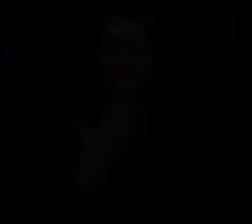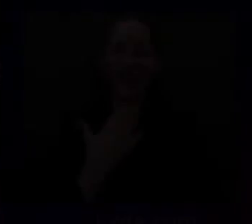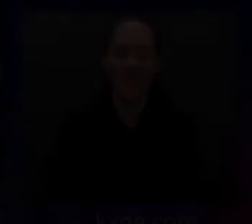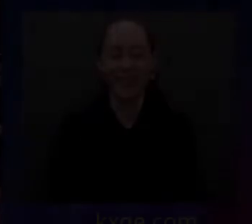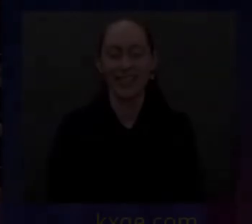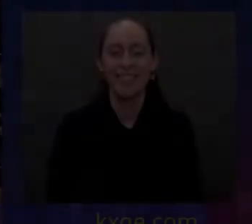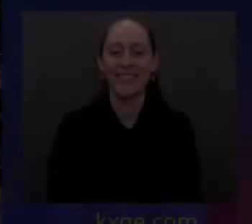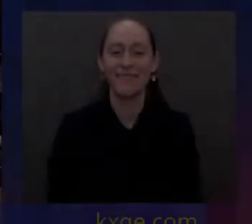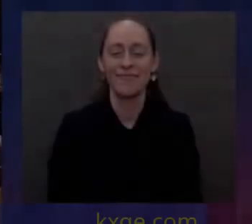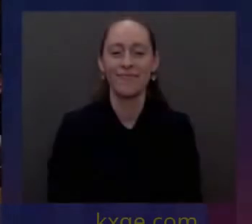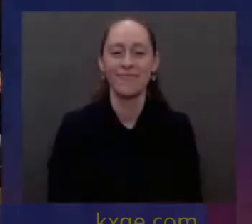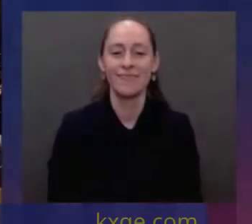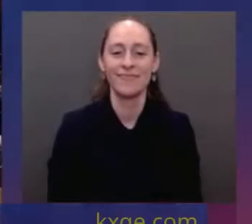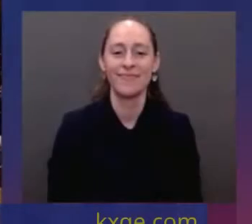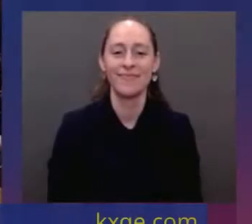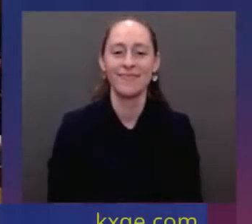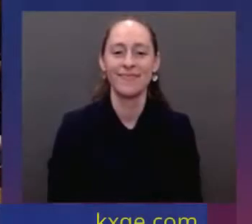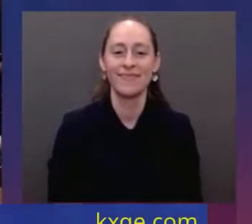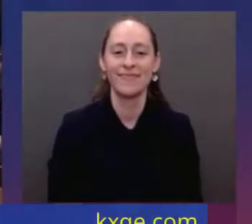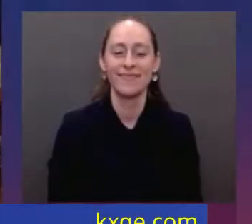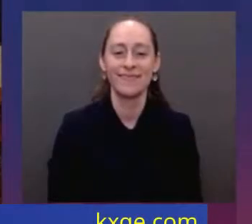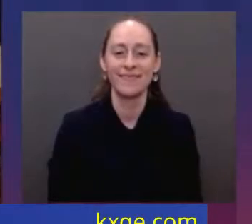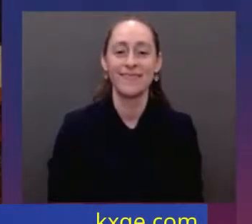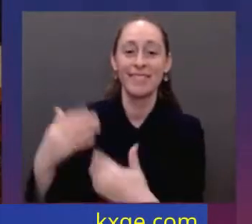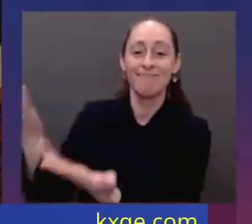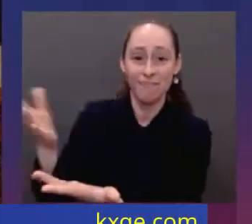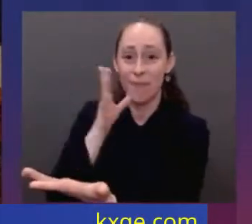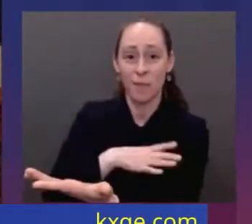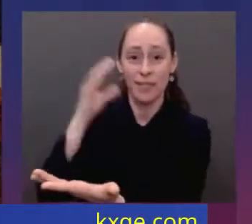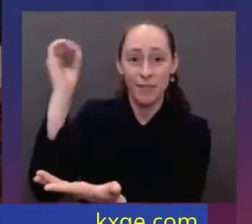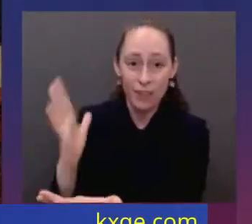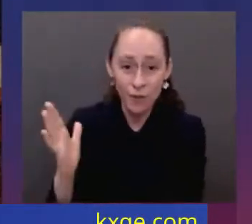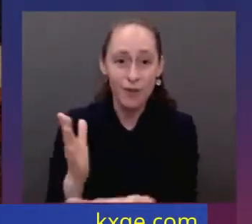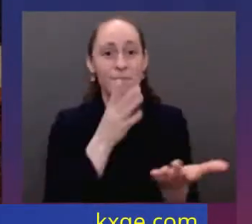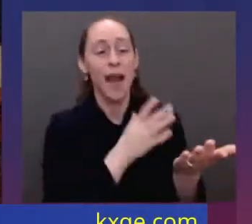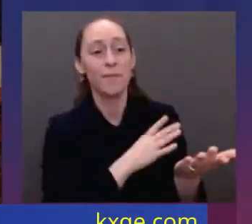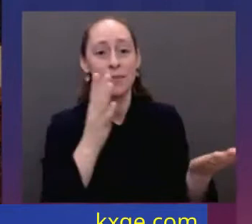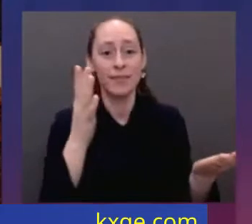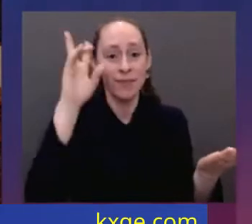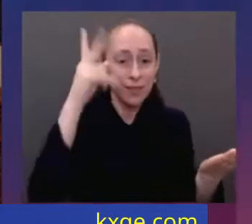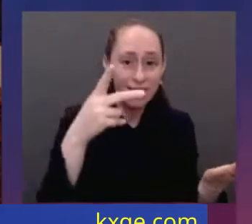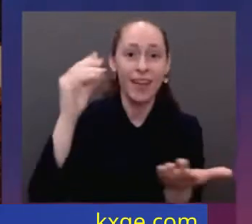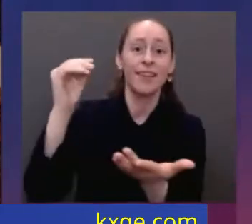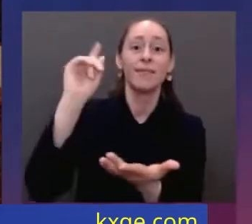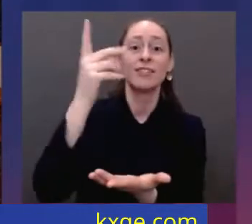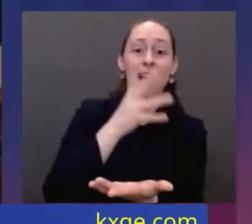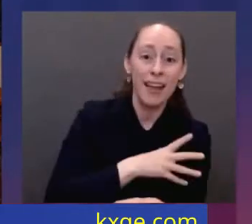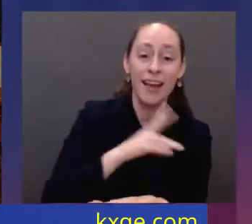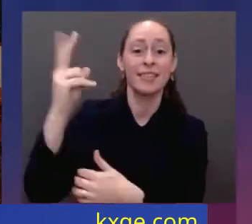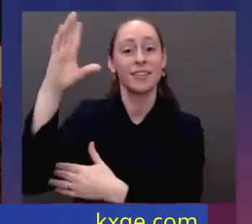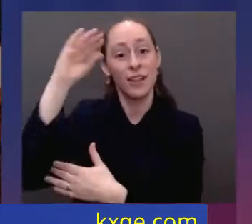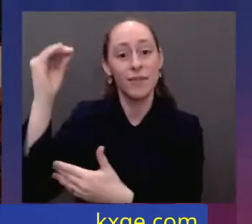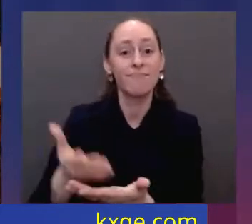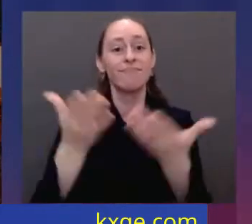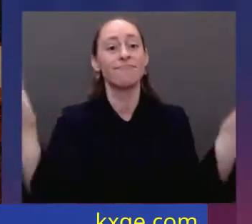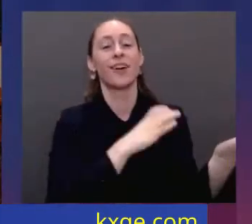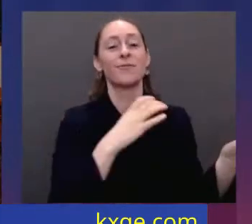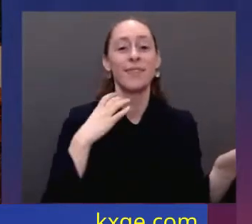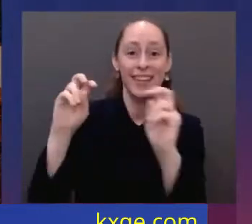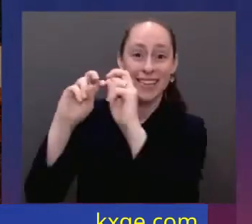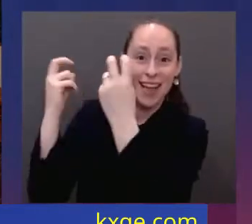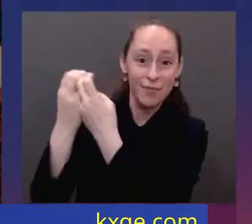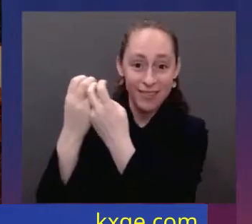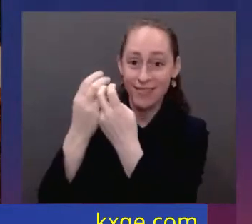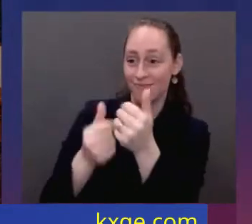Madam Speaker, Madam Vice President, our First Lady and Second Gentleman, members of Congress and the Cabinet, Justice of the Supreme Court, my fellow Americans.